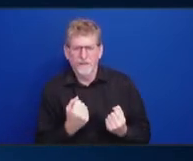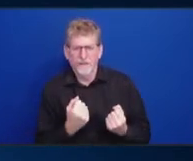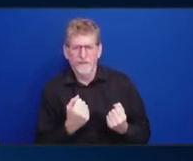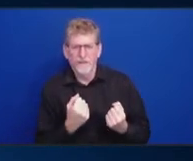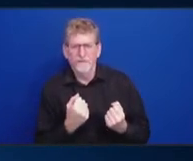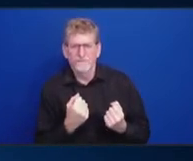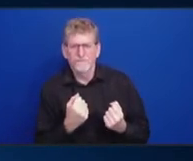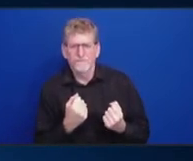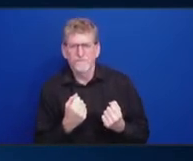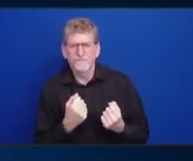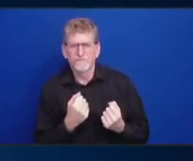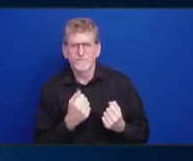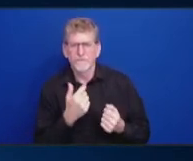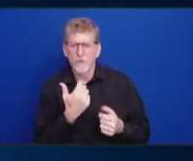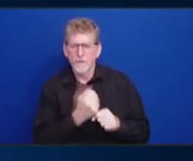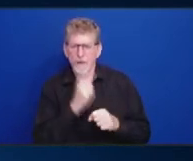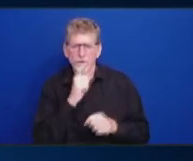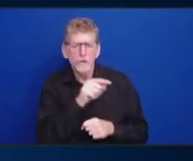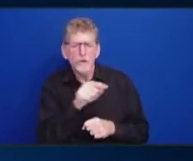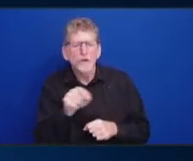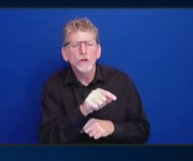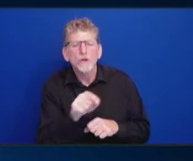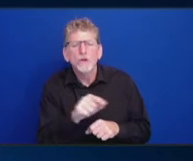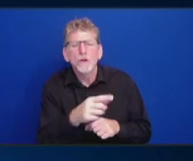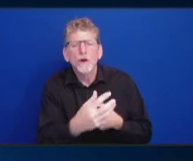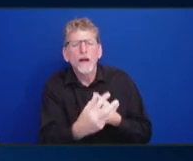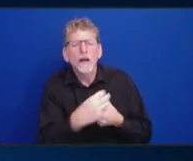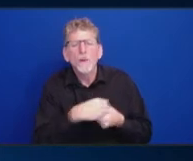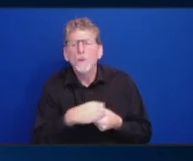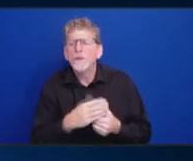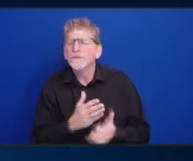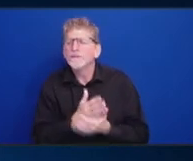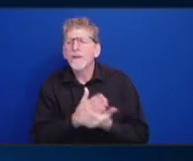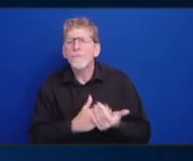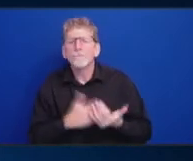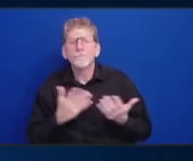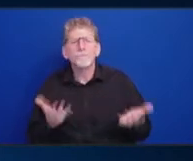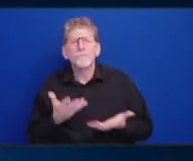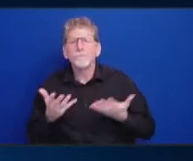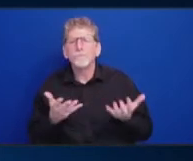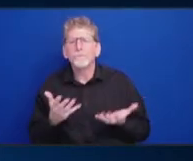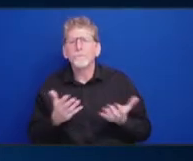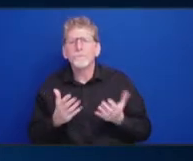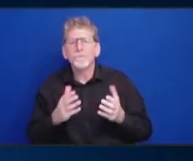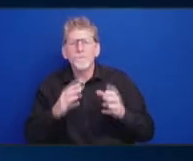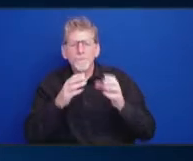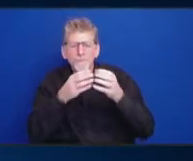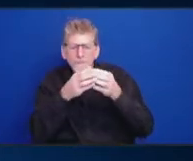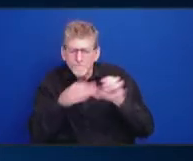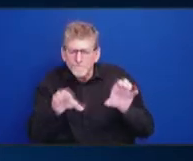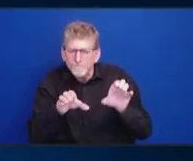some sort of disaggregation around adoptees,